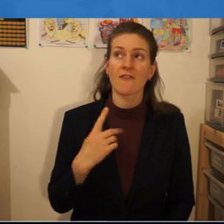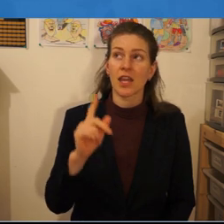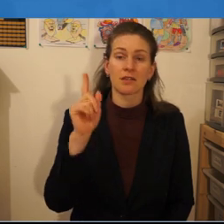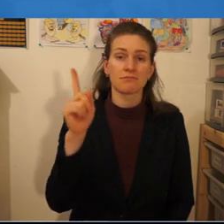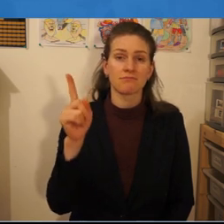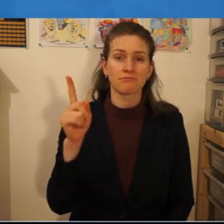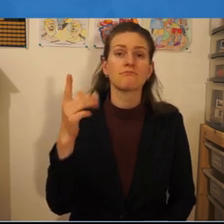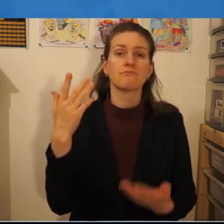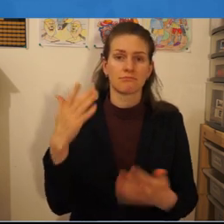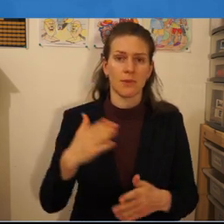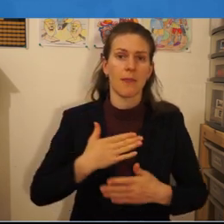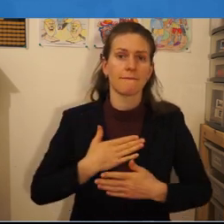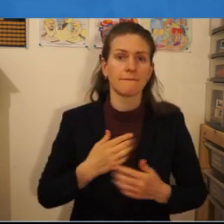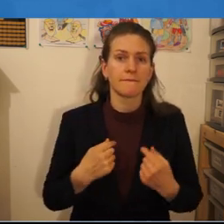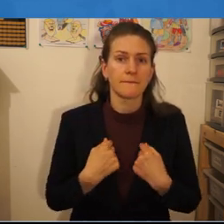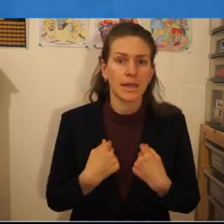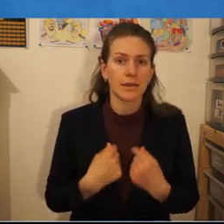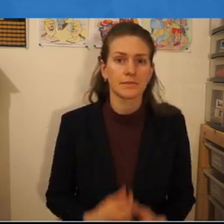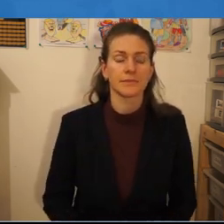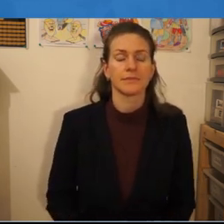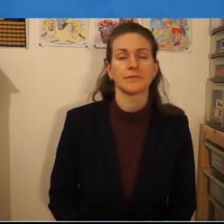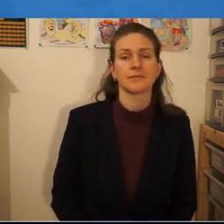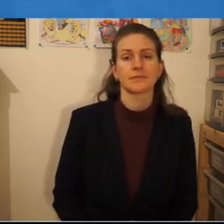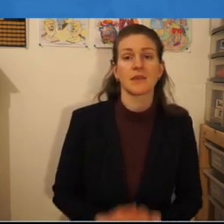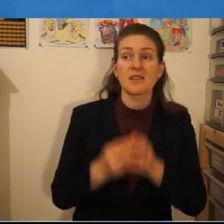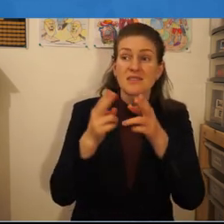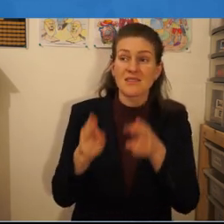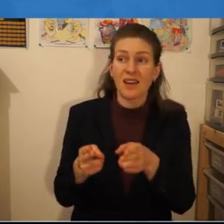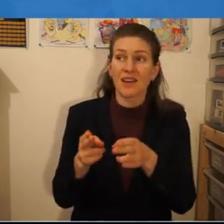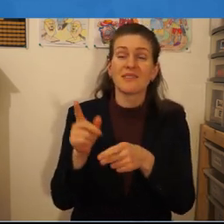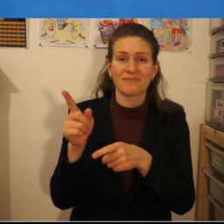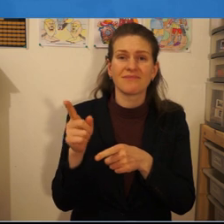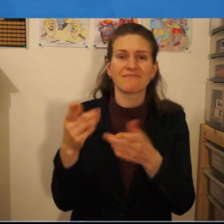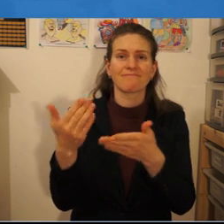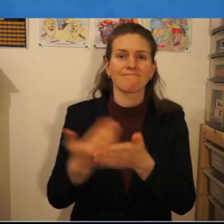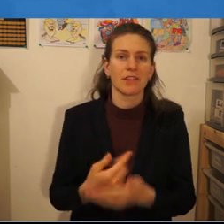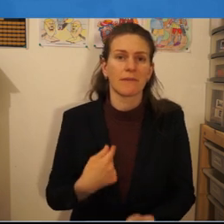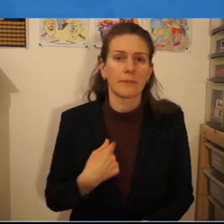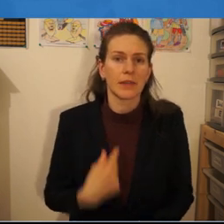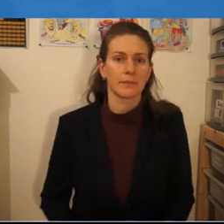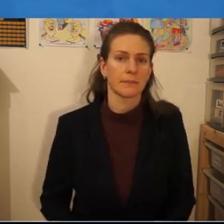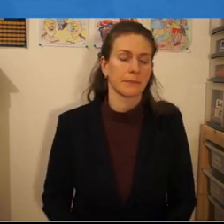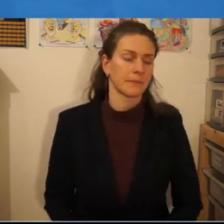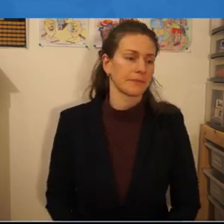he loved me dying he saved me